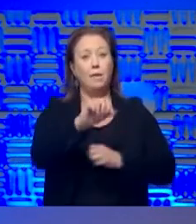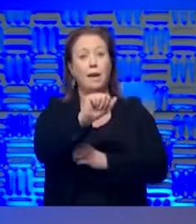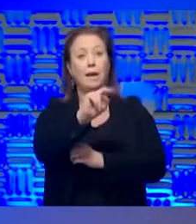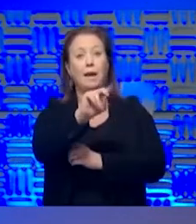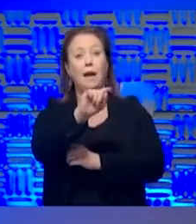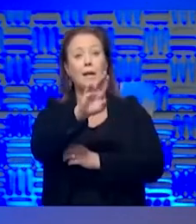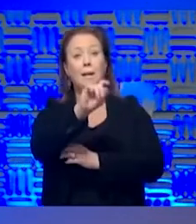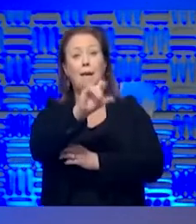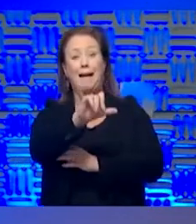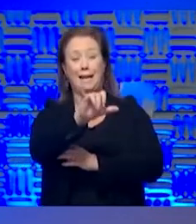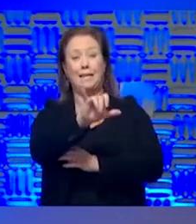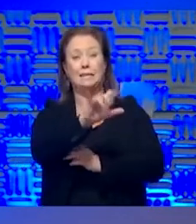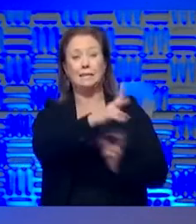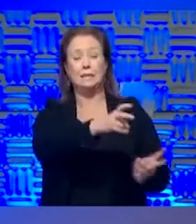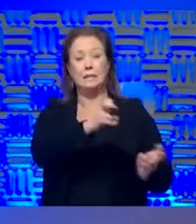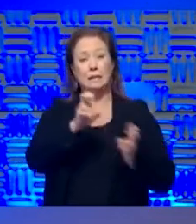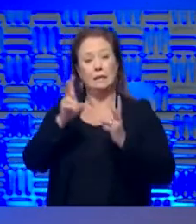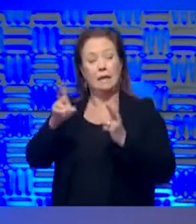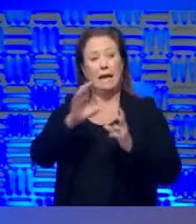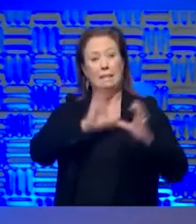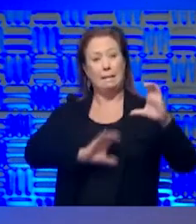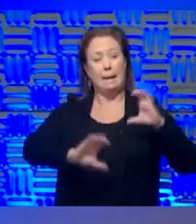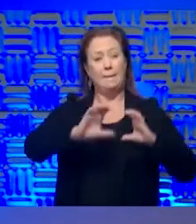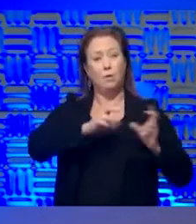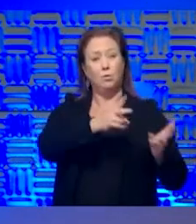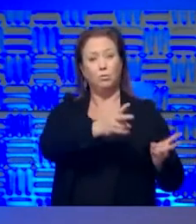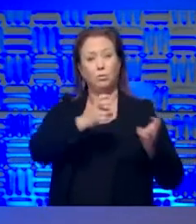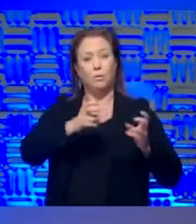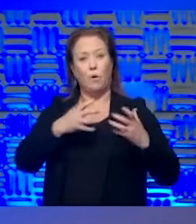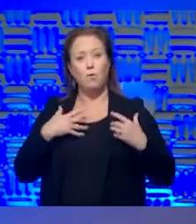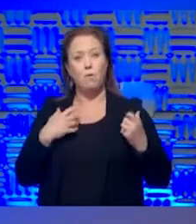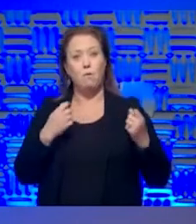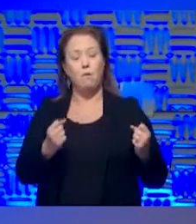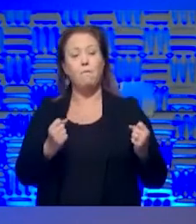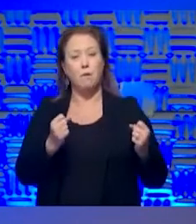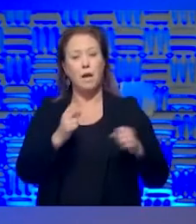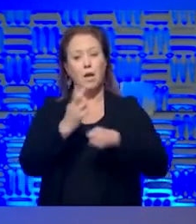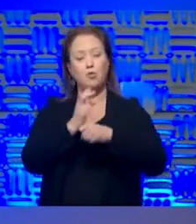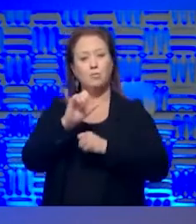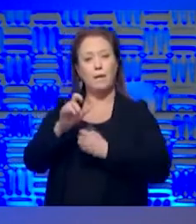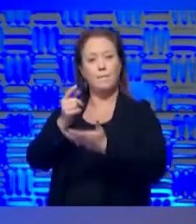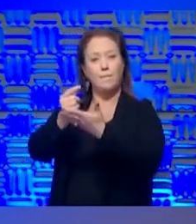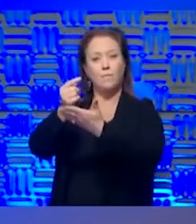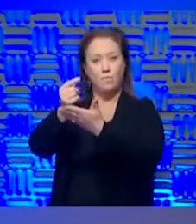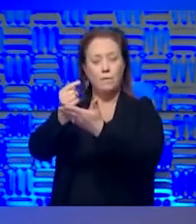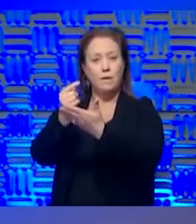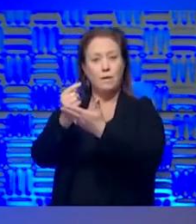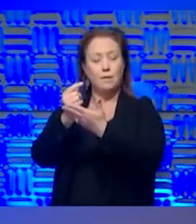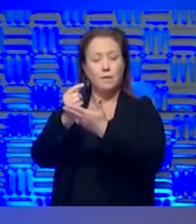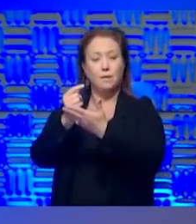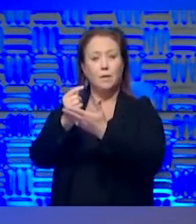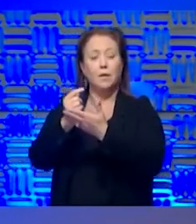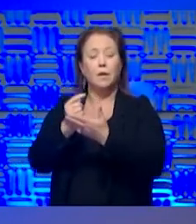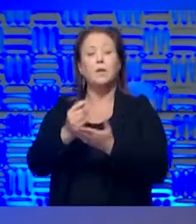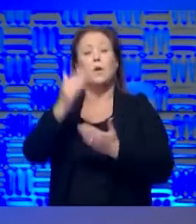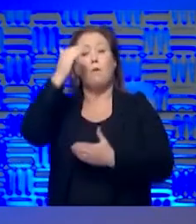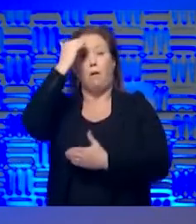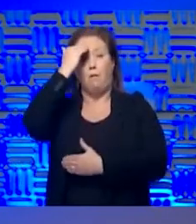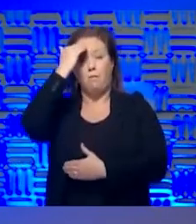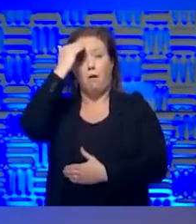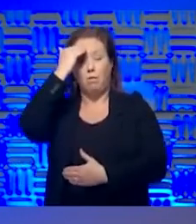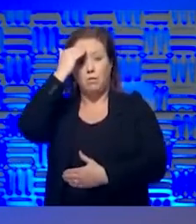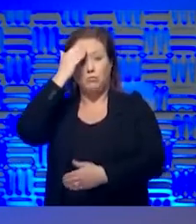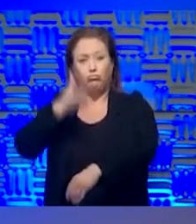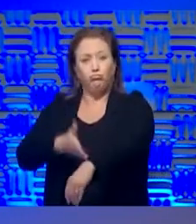and other, uh, cytokines and chemicals from after recovery and use that to treat. Um, so hopefully our knowledge is,